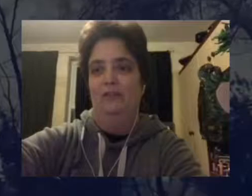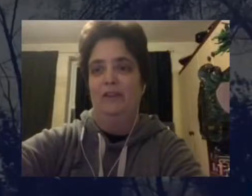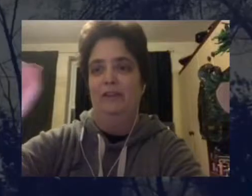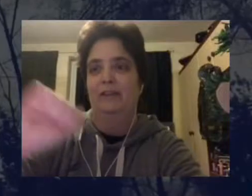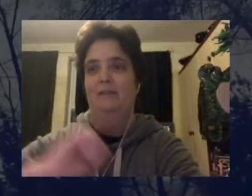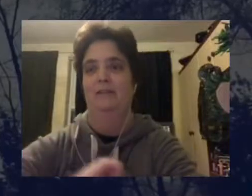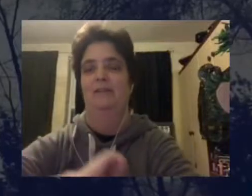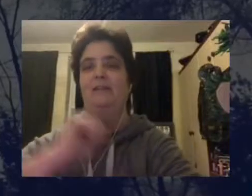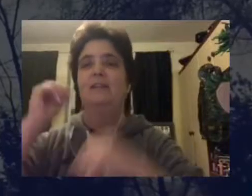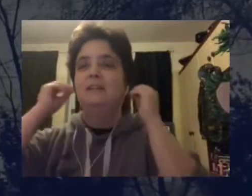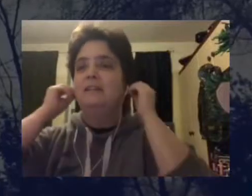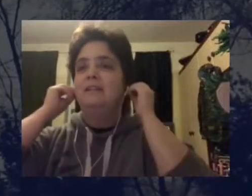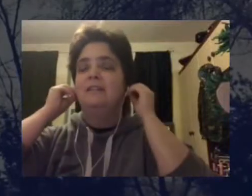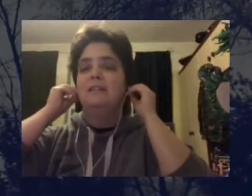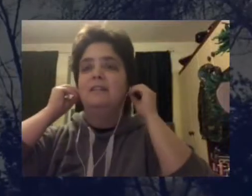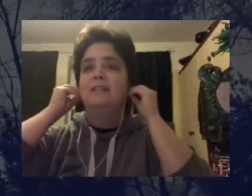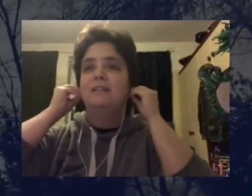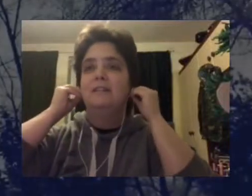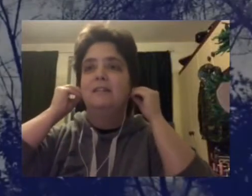shifty